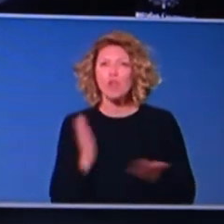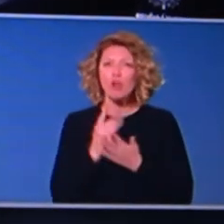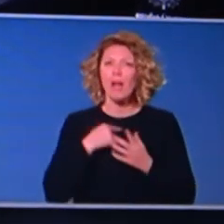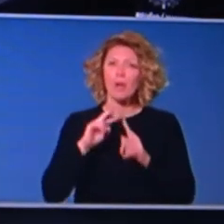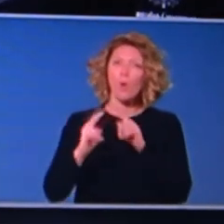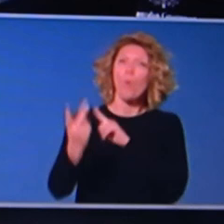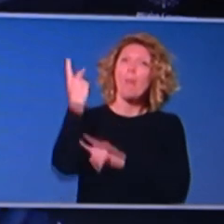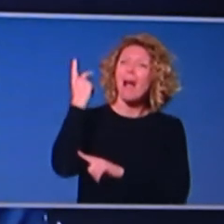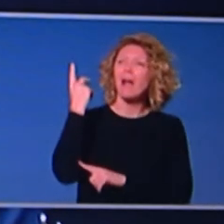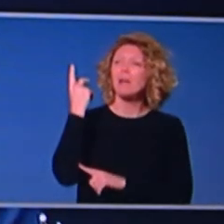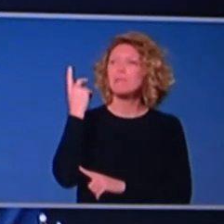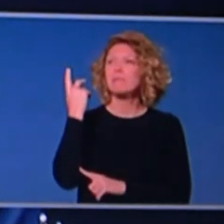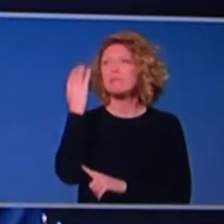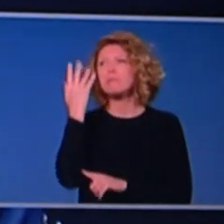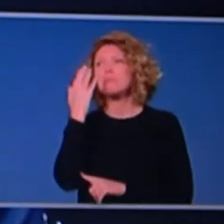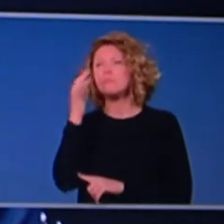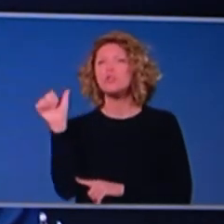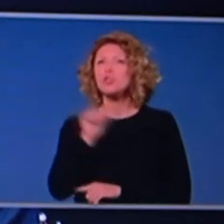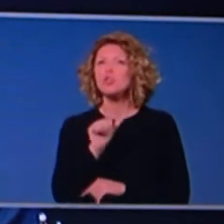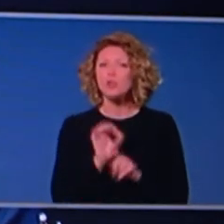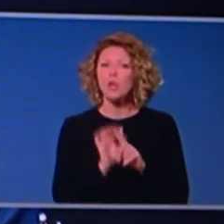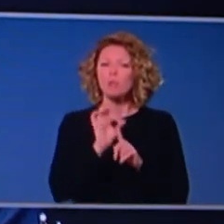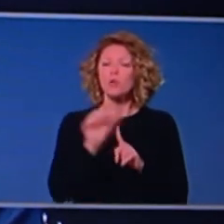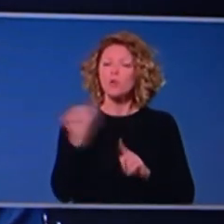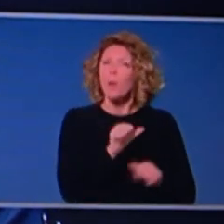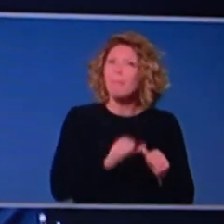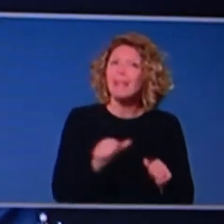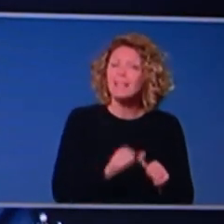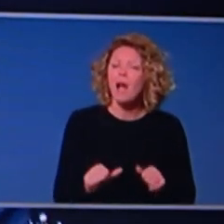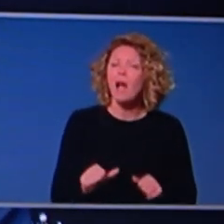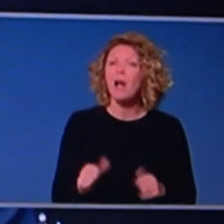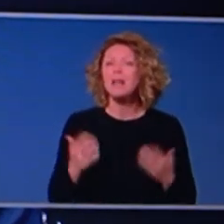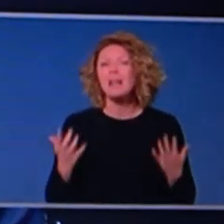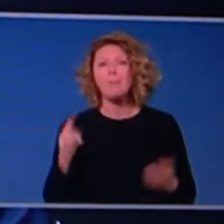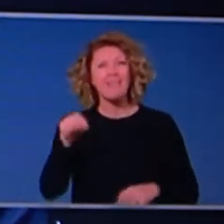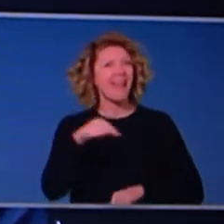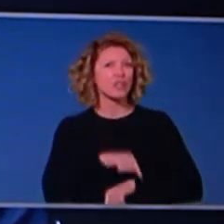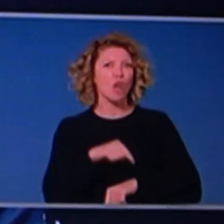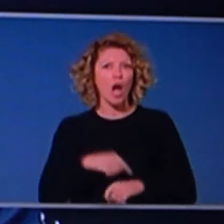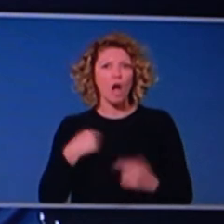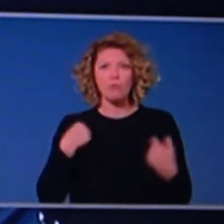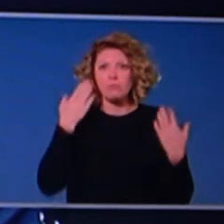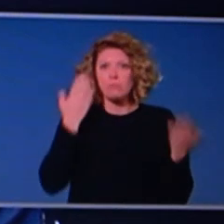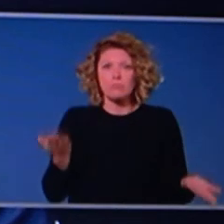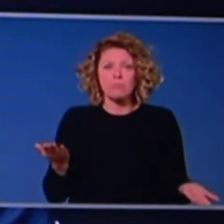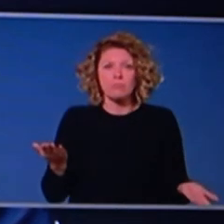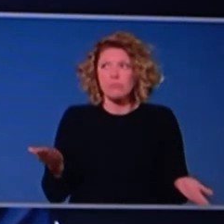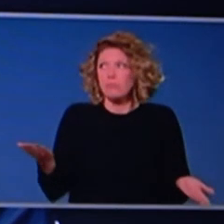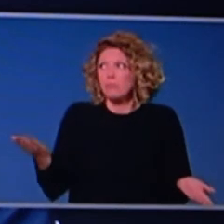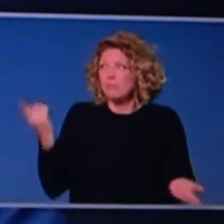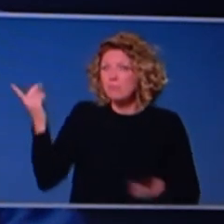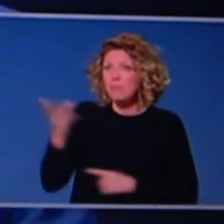on something like this, you can always find things you can improve. But we didn't, we weren't at that time of the view that information was being,